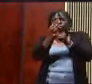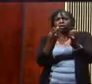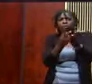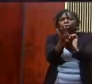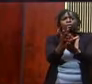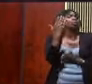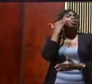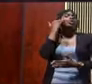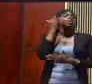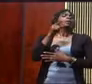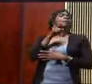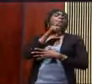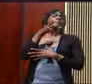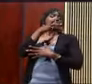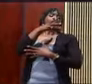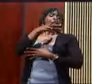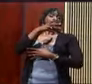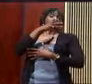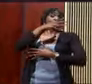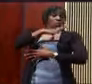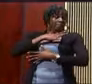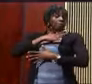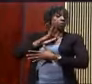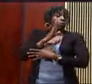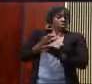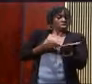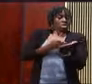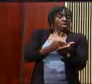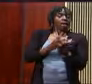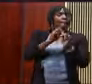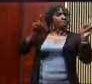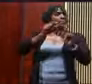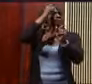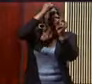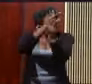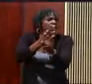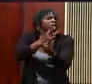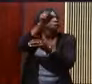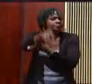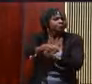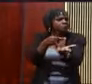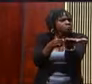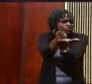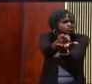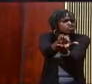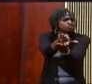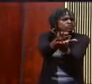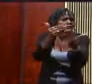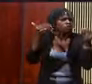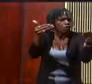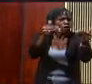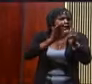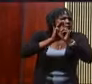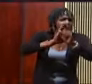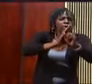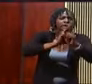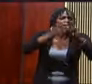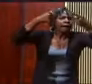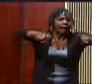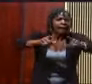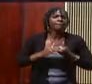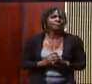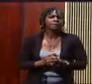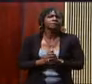sisters will do it, but we need brothers to tell the truth. Tell the truth about conditions of oppression. Tell the truth.